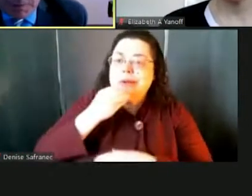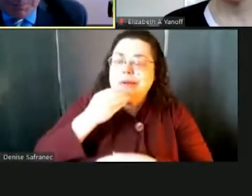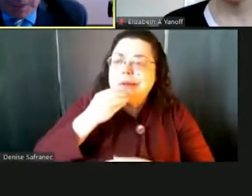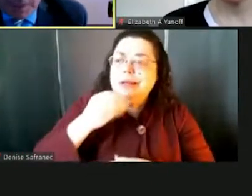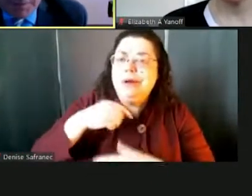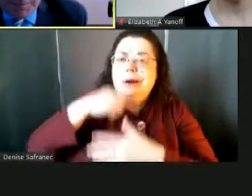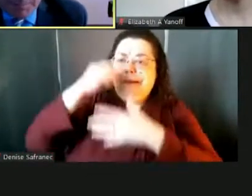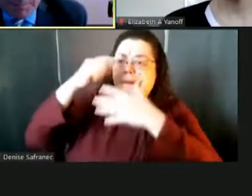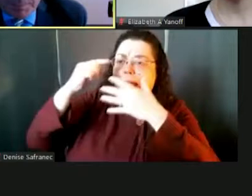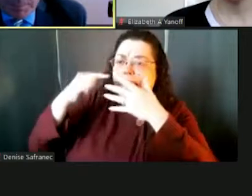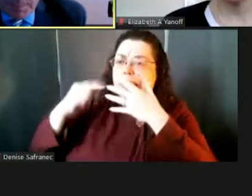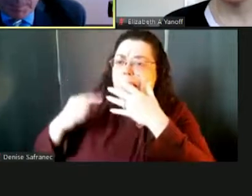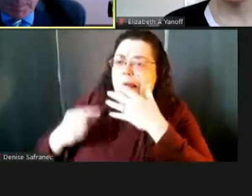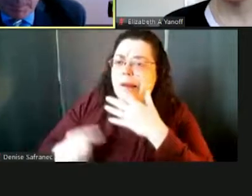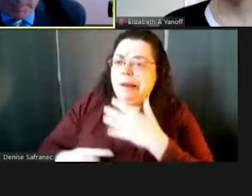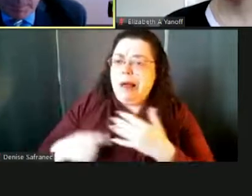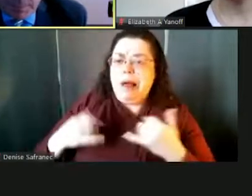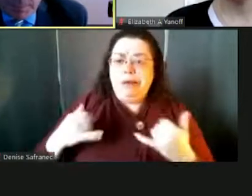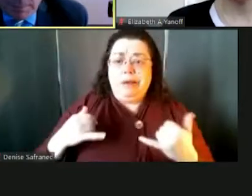been a real plus.